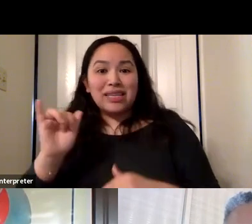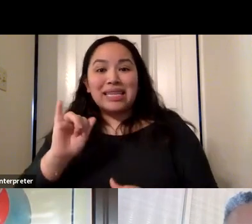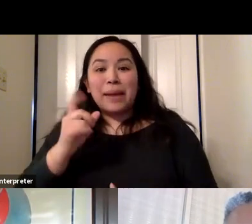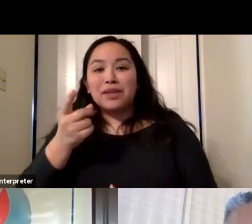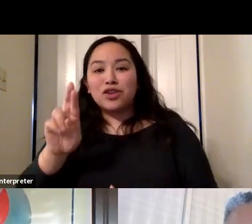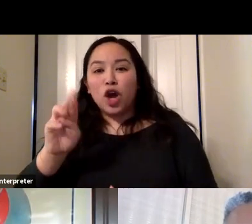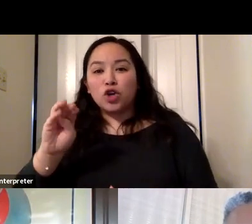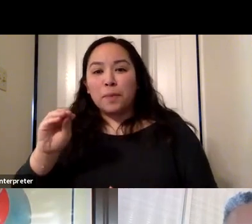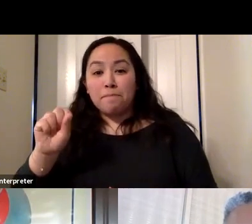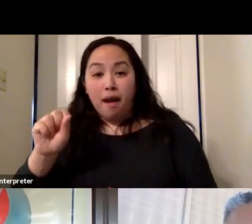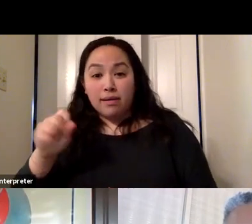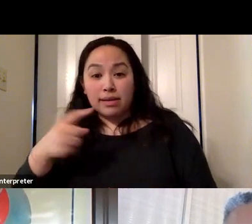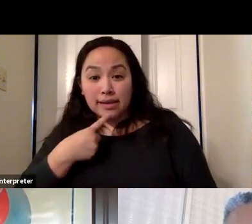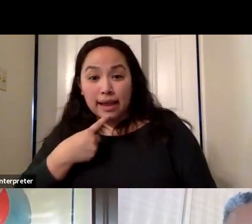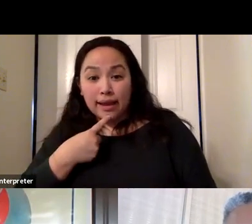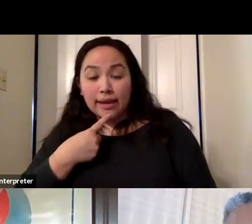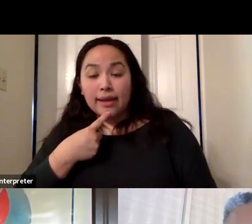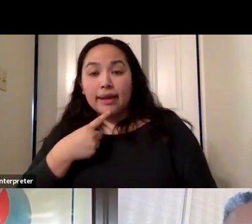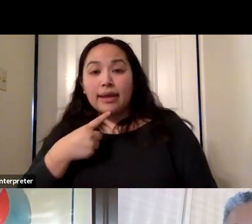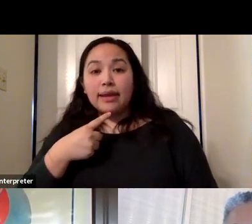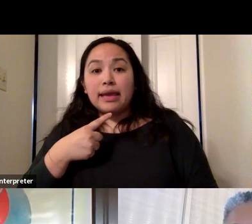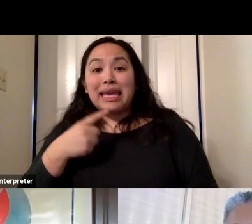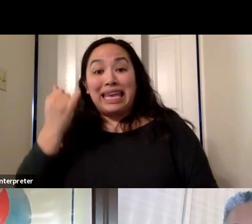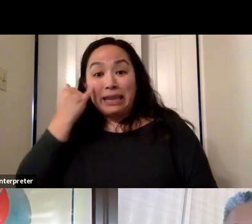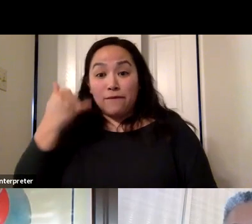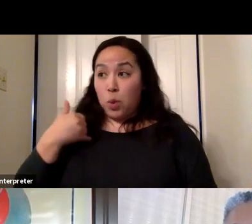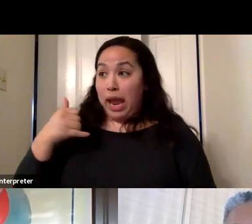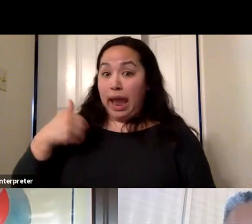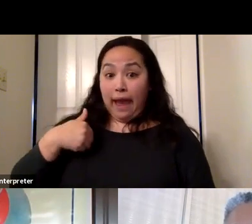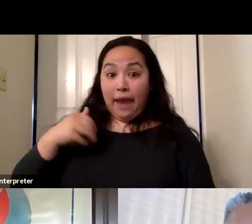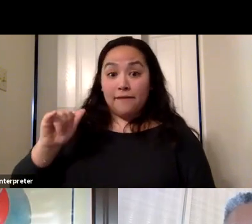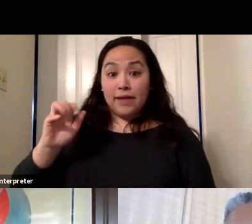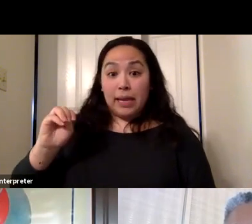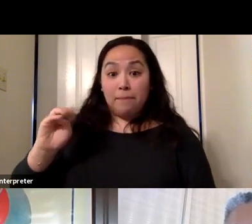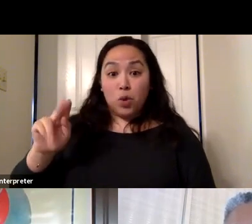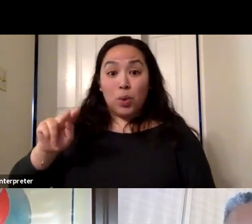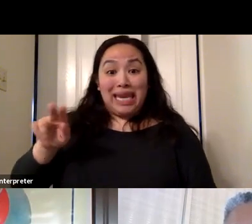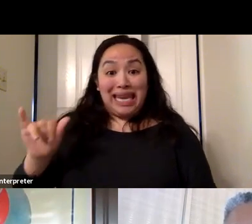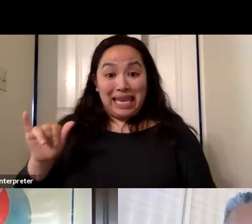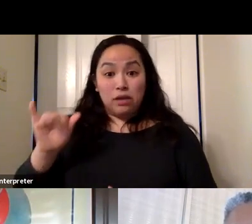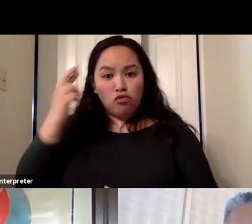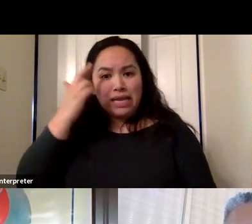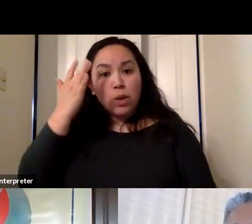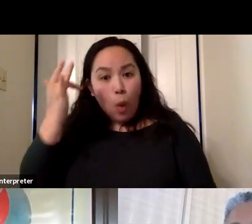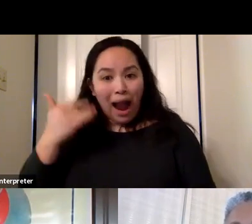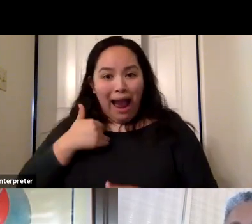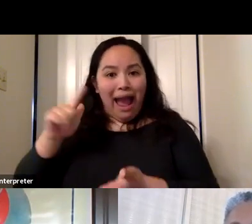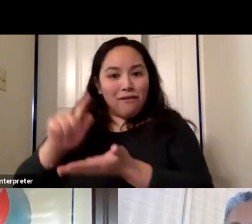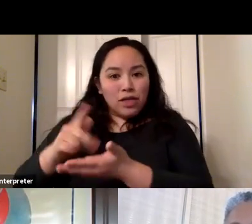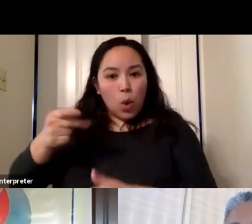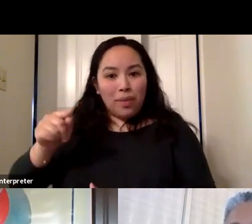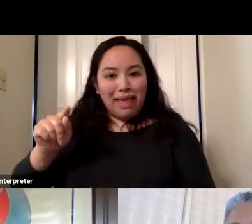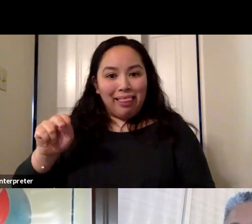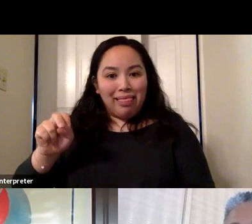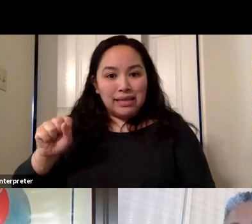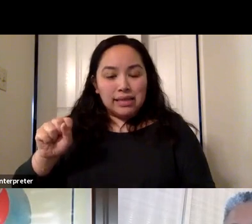Moss said. If there was sort of an immune reason why the low platelet count or a history of this